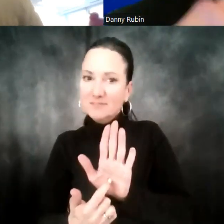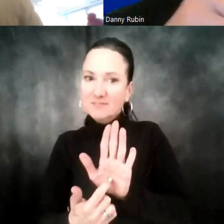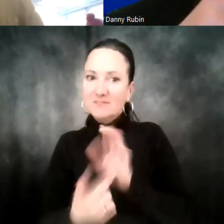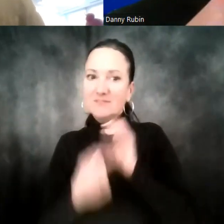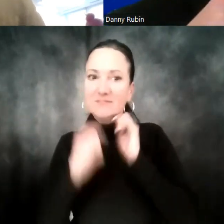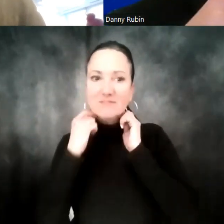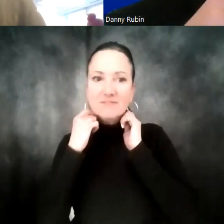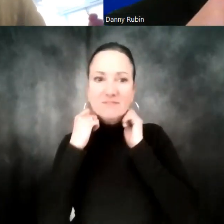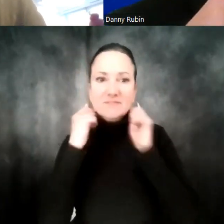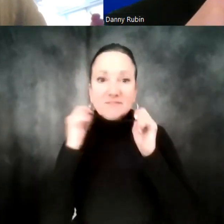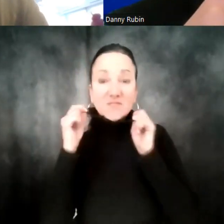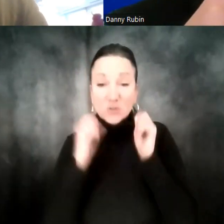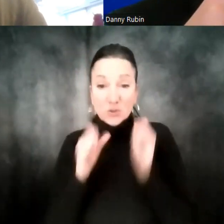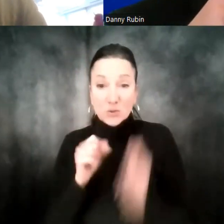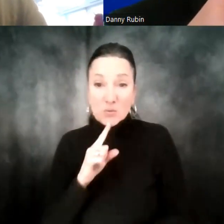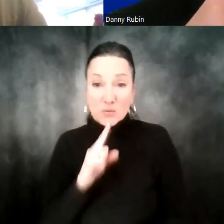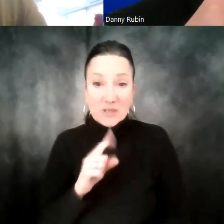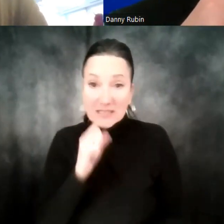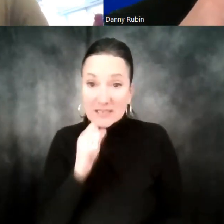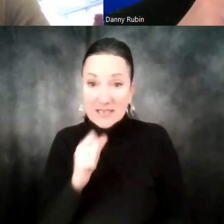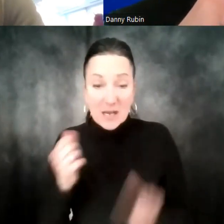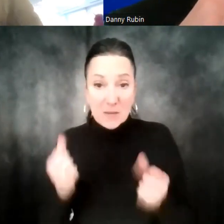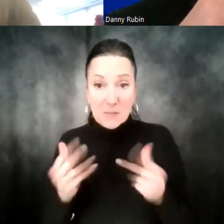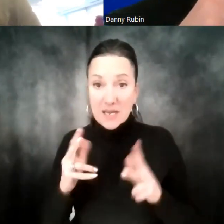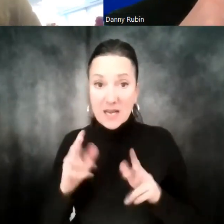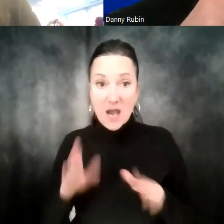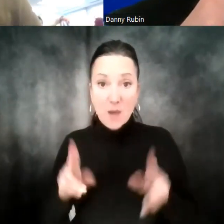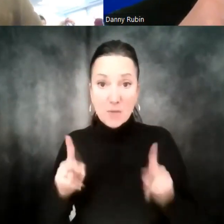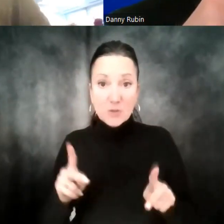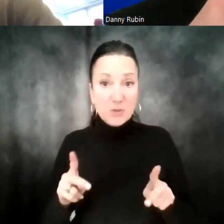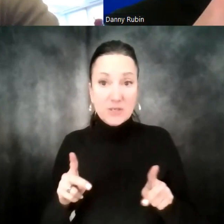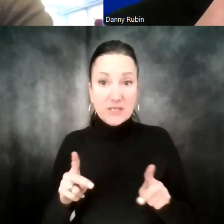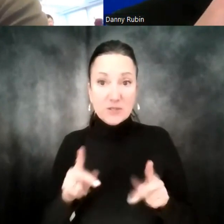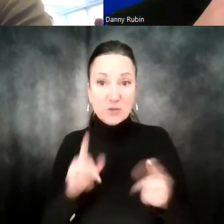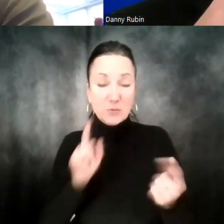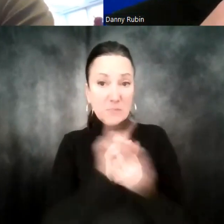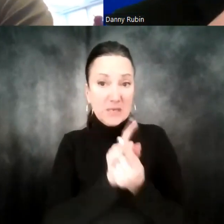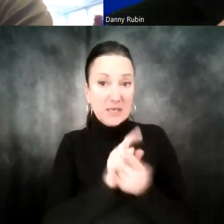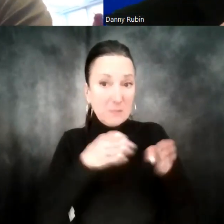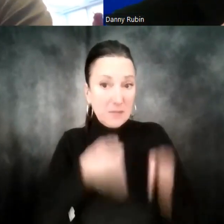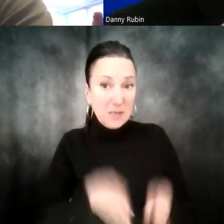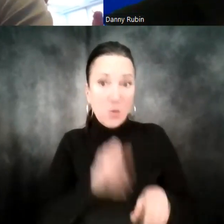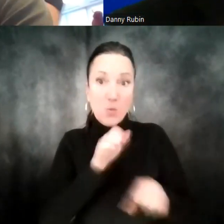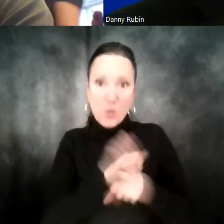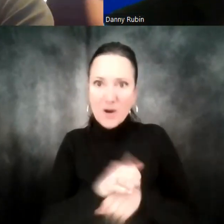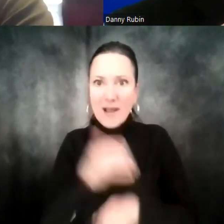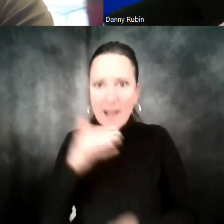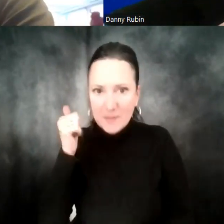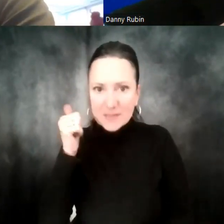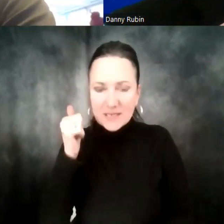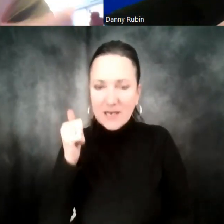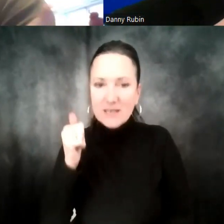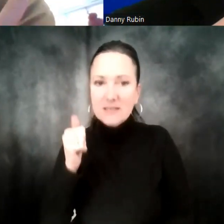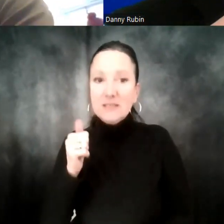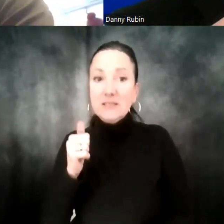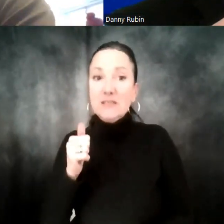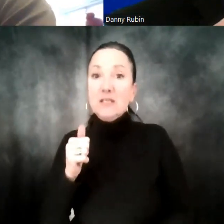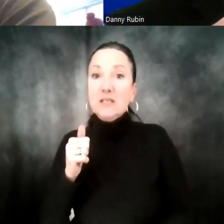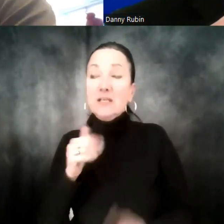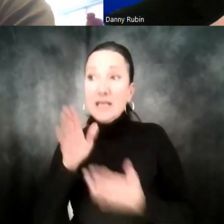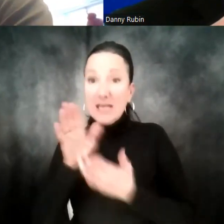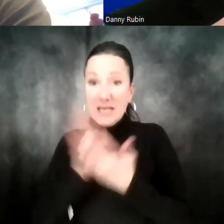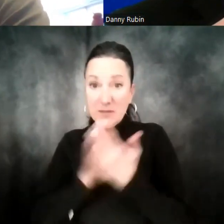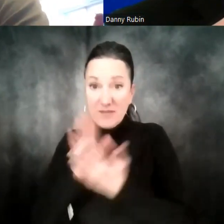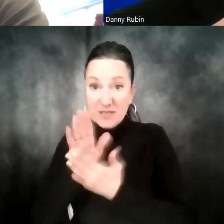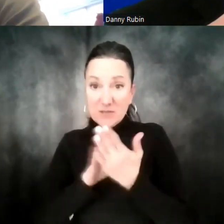really a lot of opportunities for people to connect with people actually working at Amazon. And as far as in-person visits, they are starting to resume